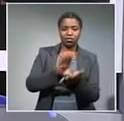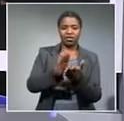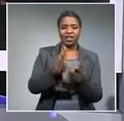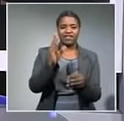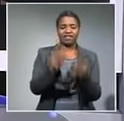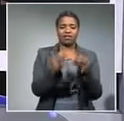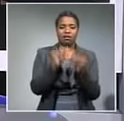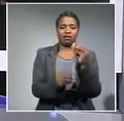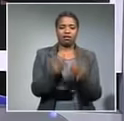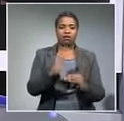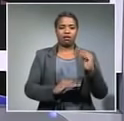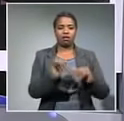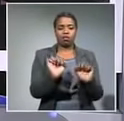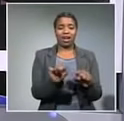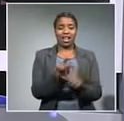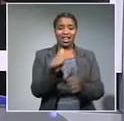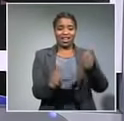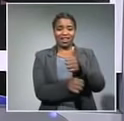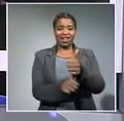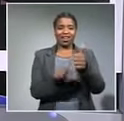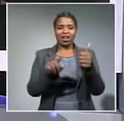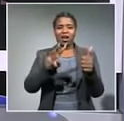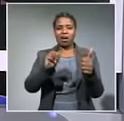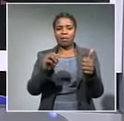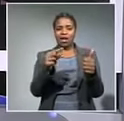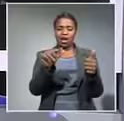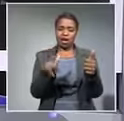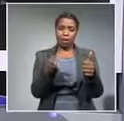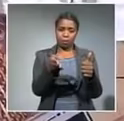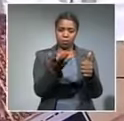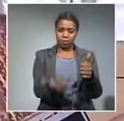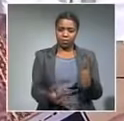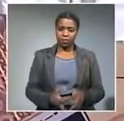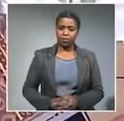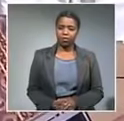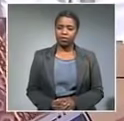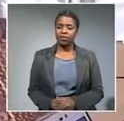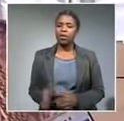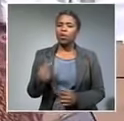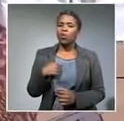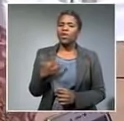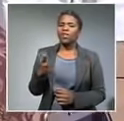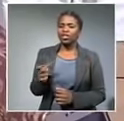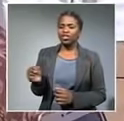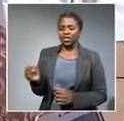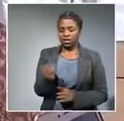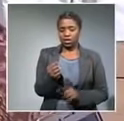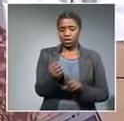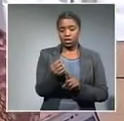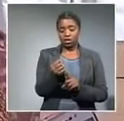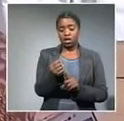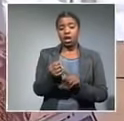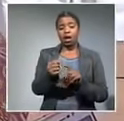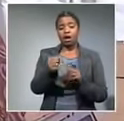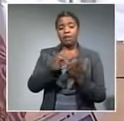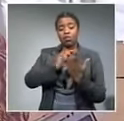the renovations deputy minister maggie so to visit the site today we have appointed a project planner by